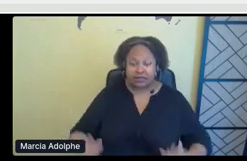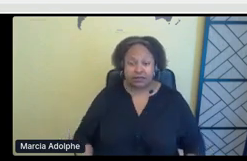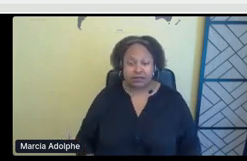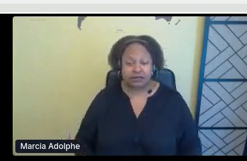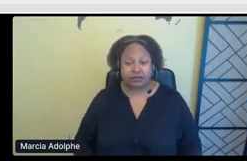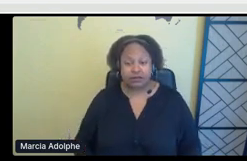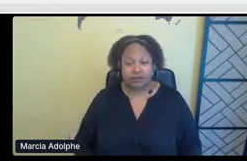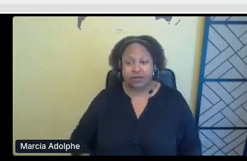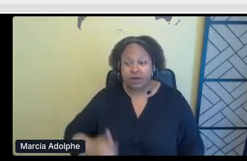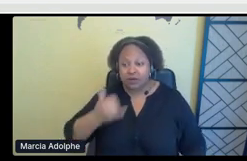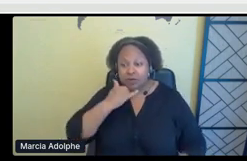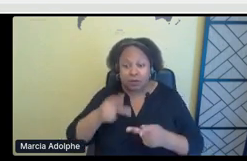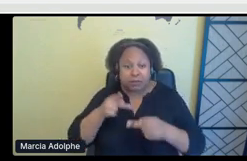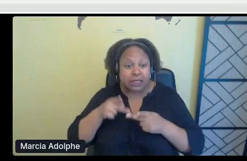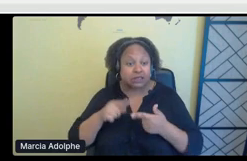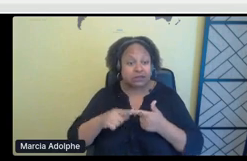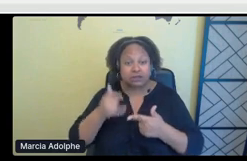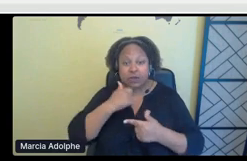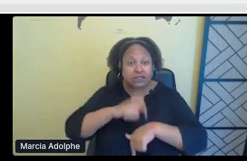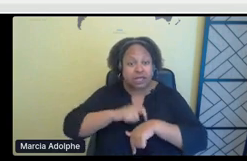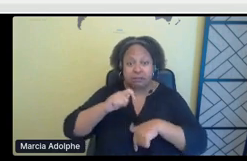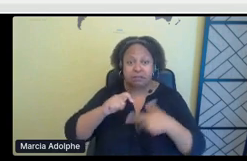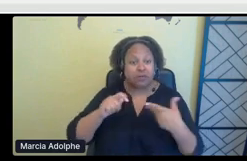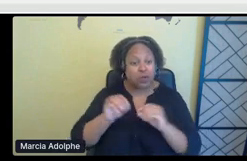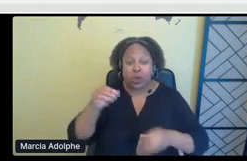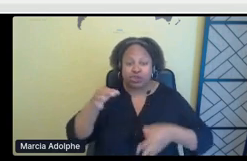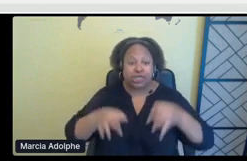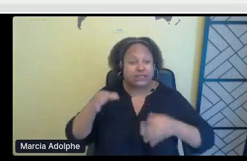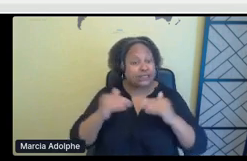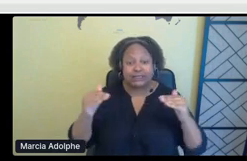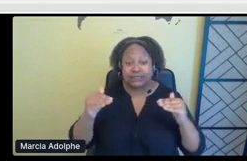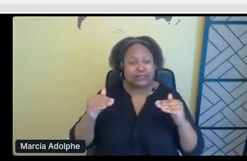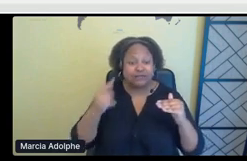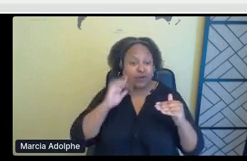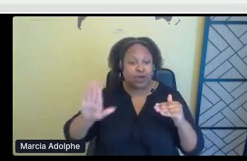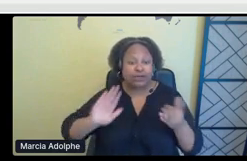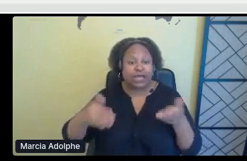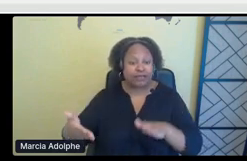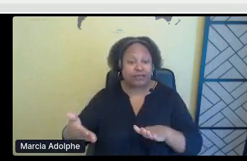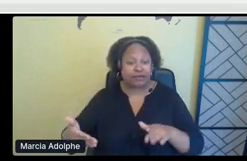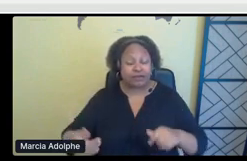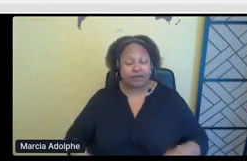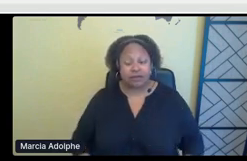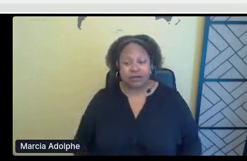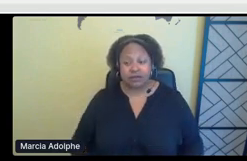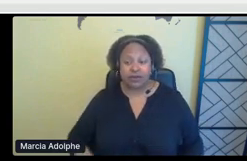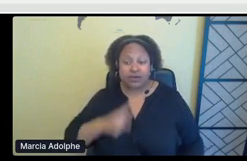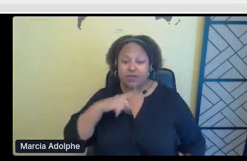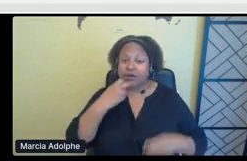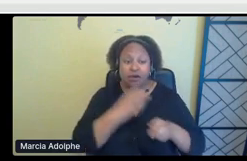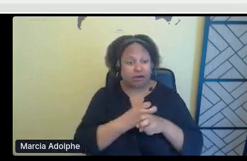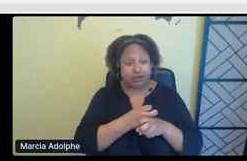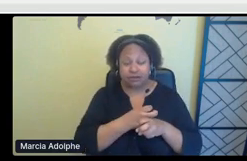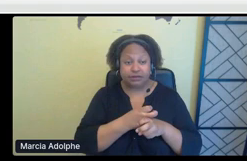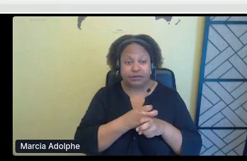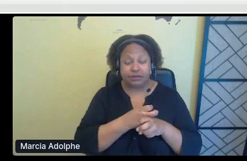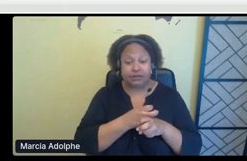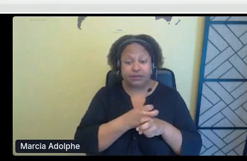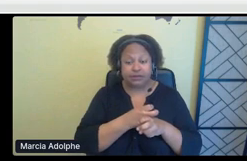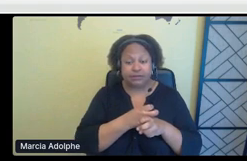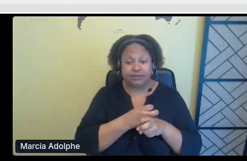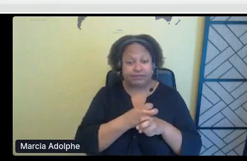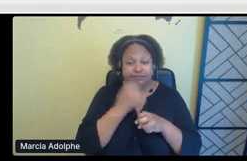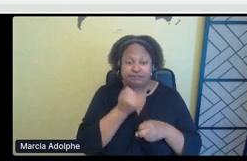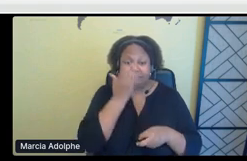wrong place, wrong time. Um, and there's been no justice for her death. And it's been a really hard, hard, um, reality